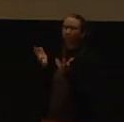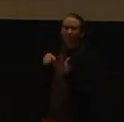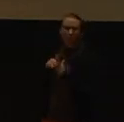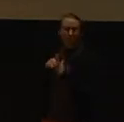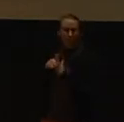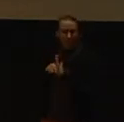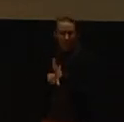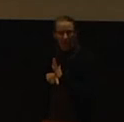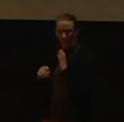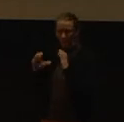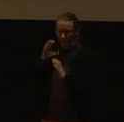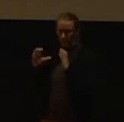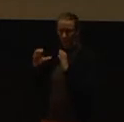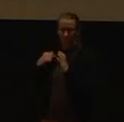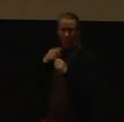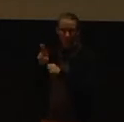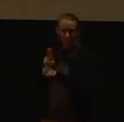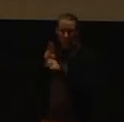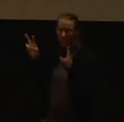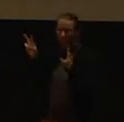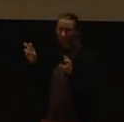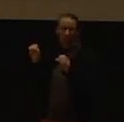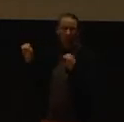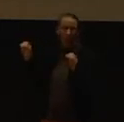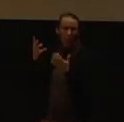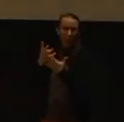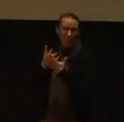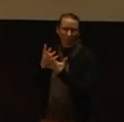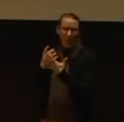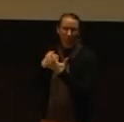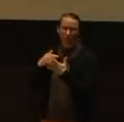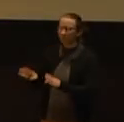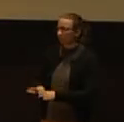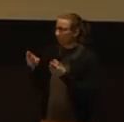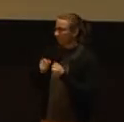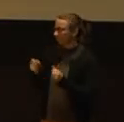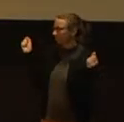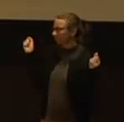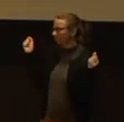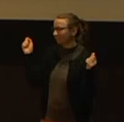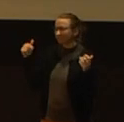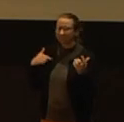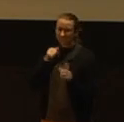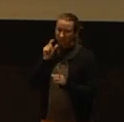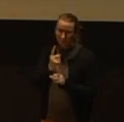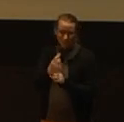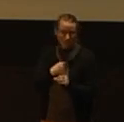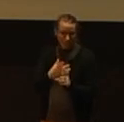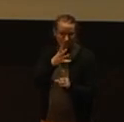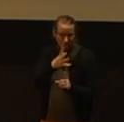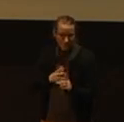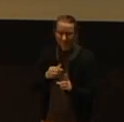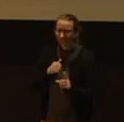where we use the term no filter that helps us remove all pretenses on both sides. No longer was Kat just a white woman in America, and